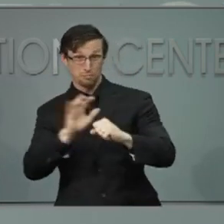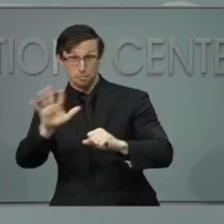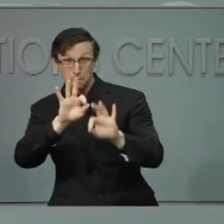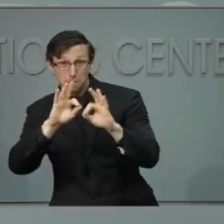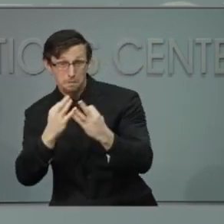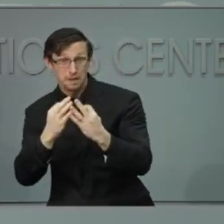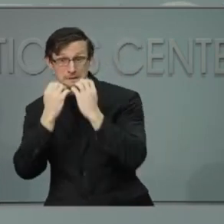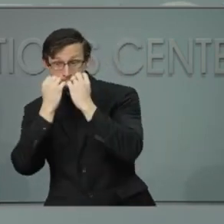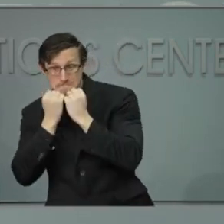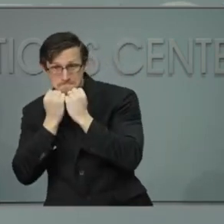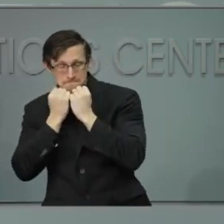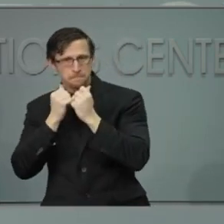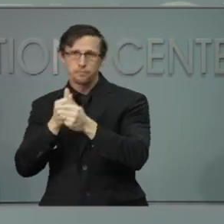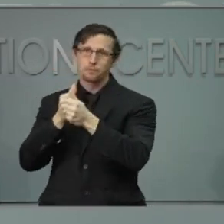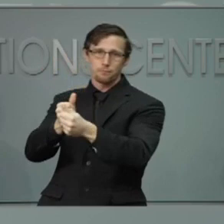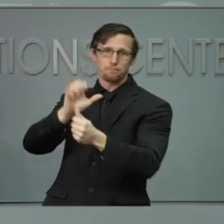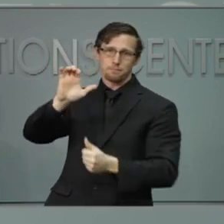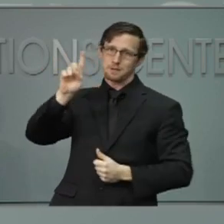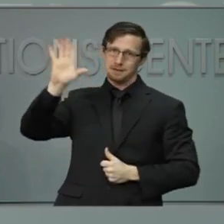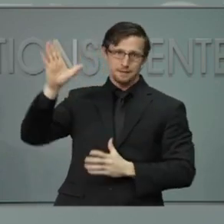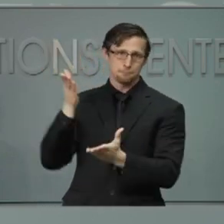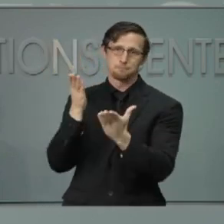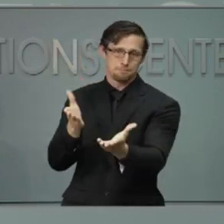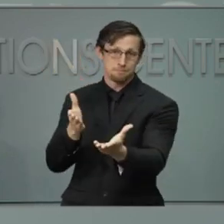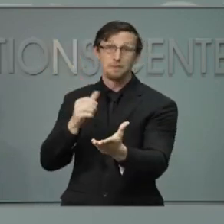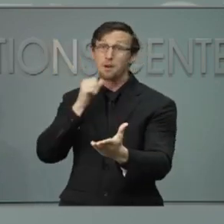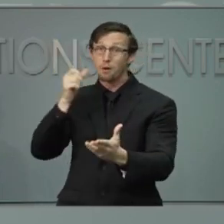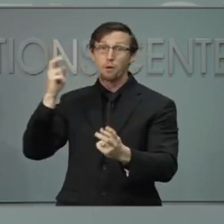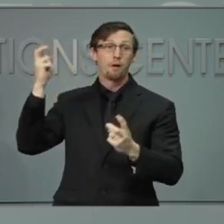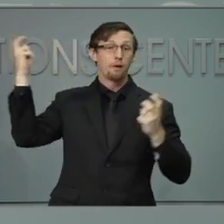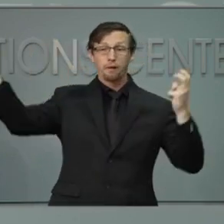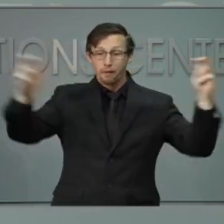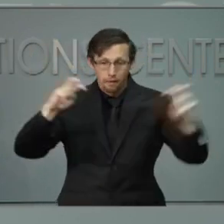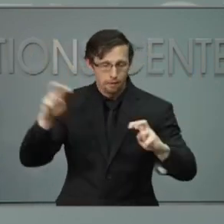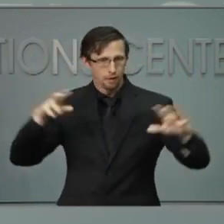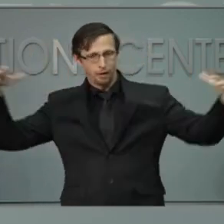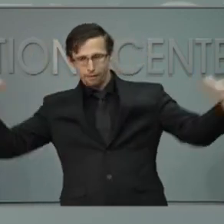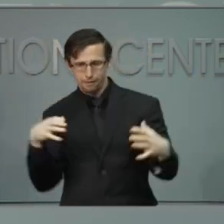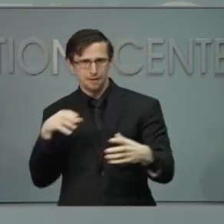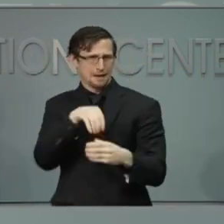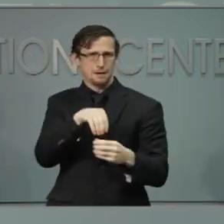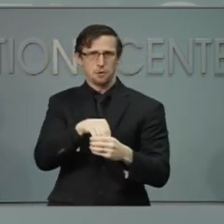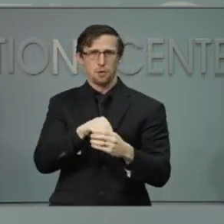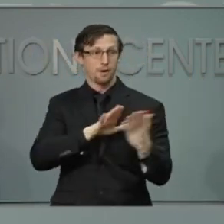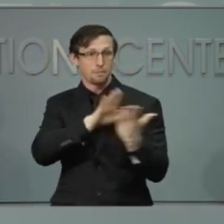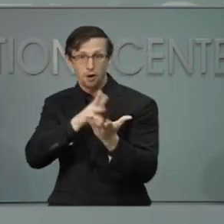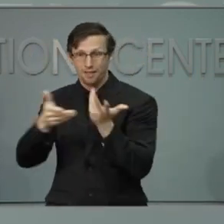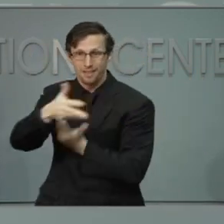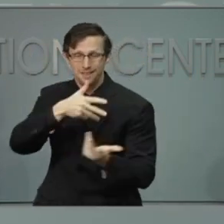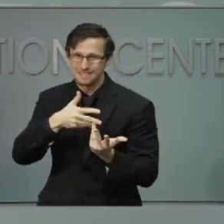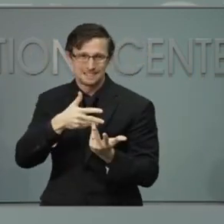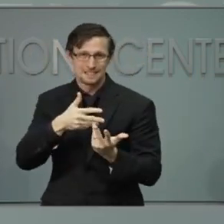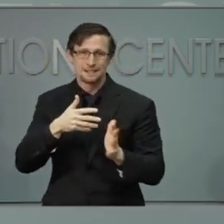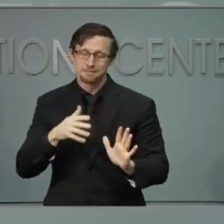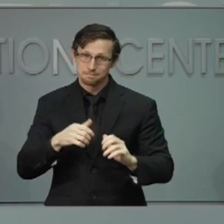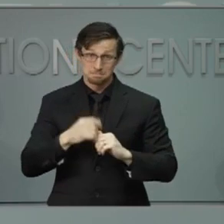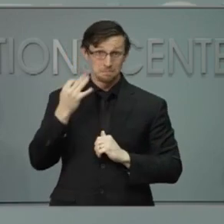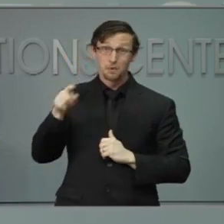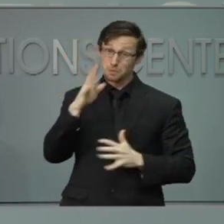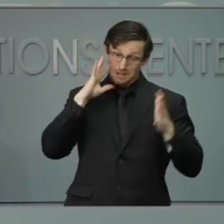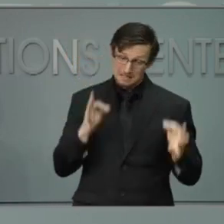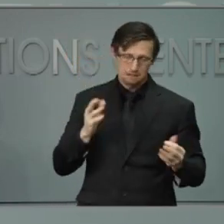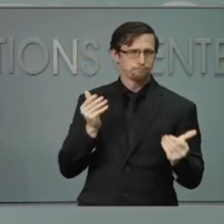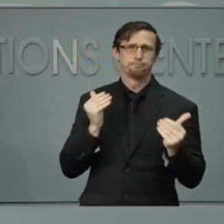guidance and avoid traveling and getting together in person, especially indoors. If you still do get together, please do everything